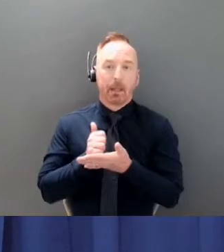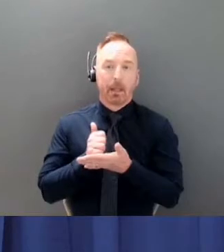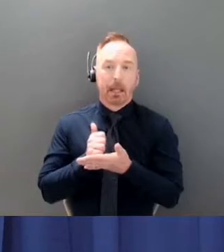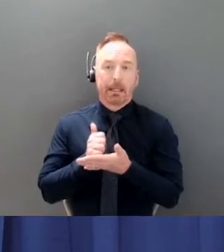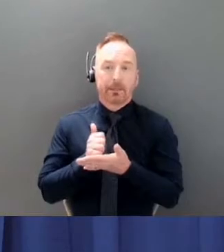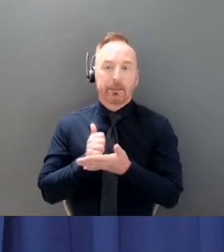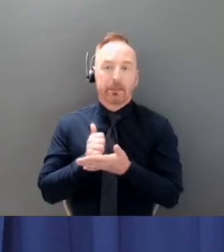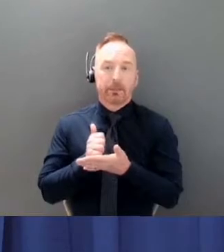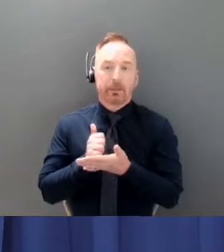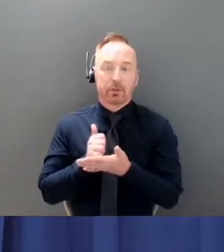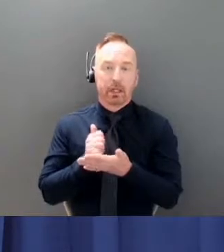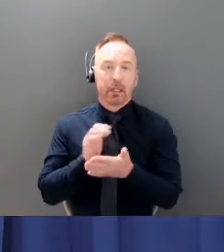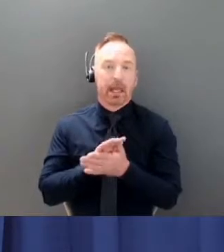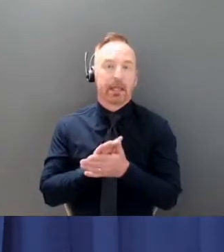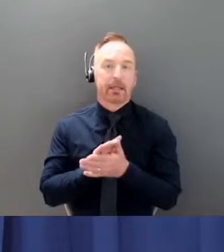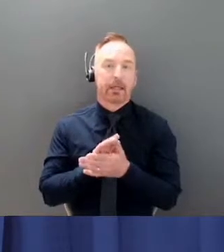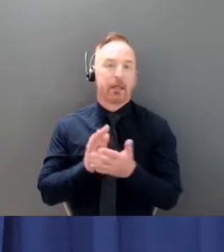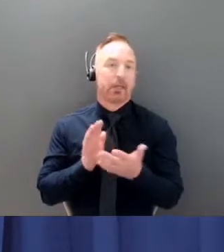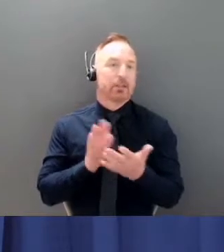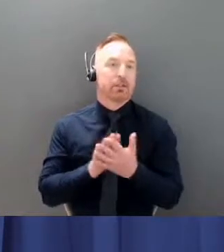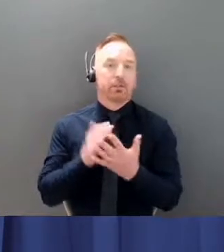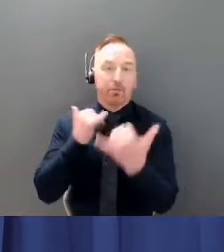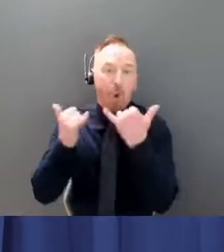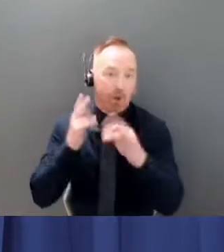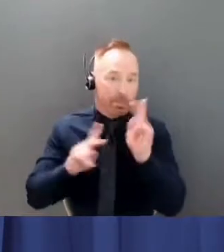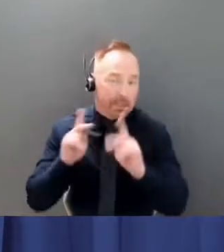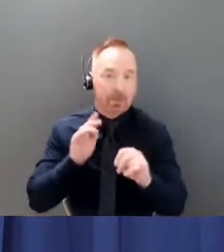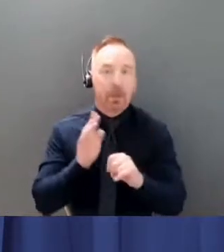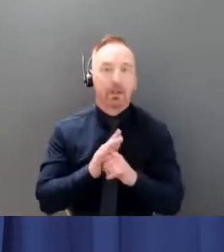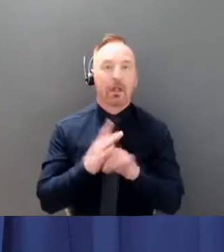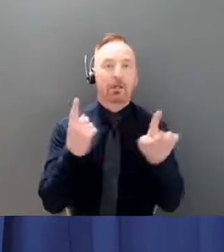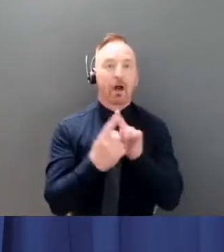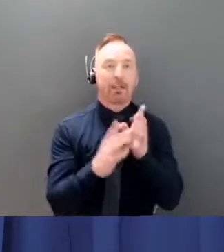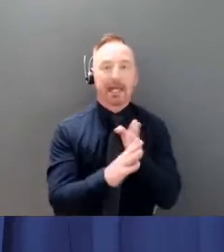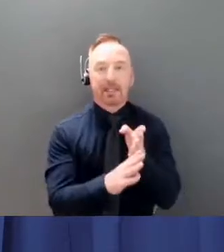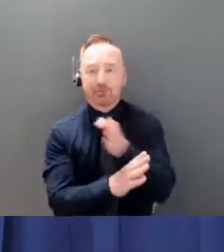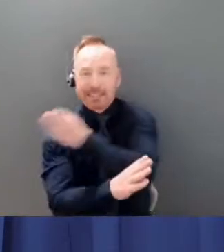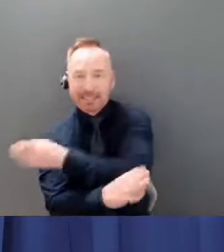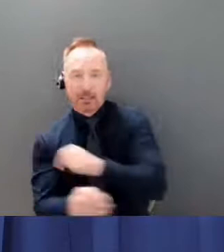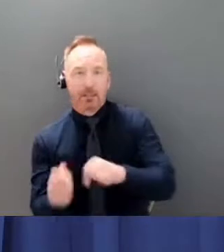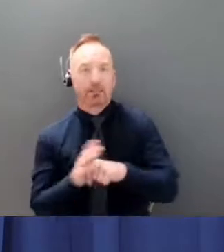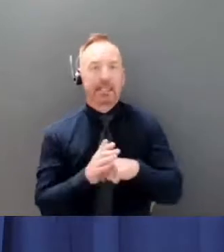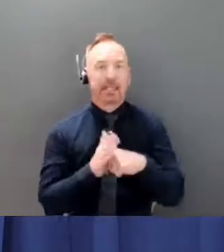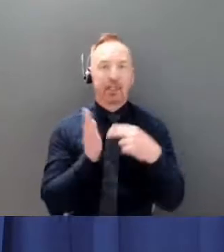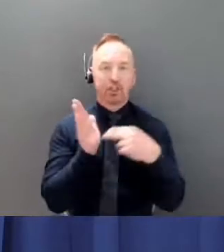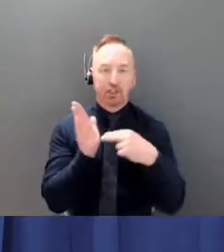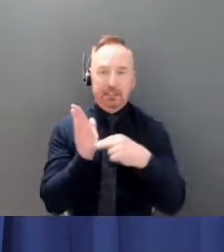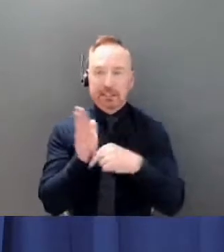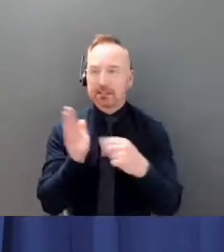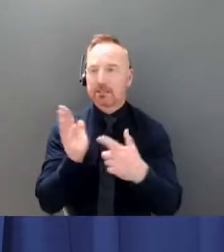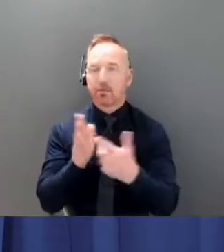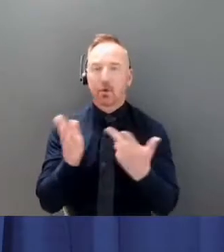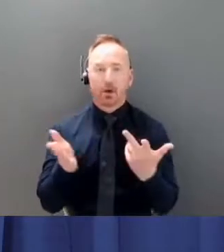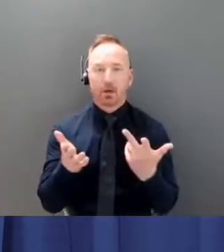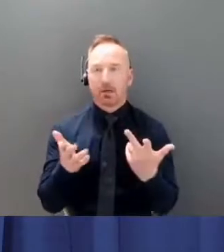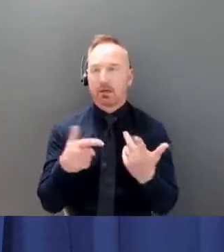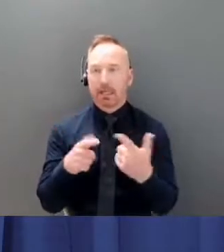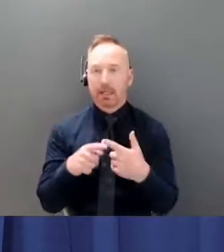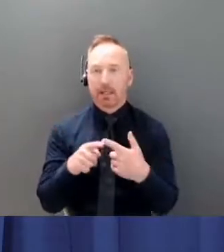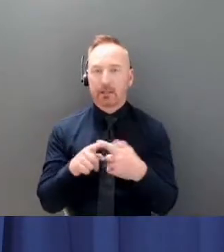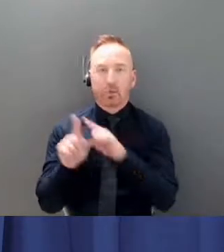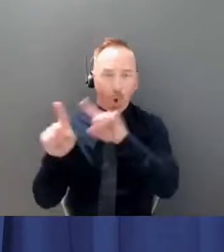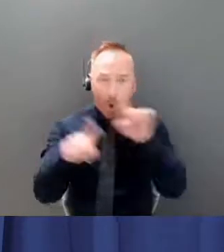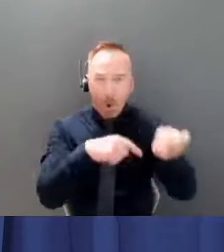contact tracing, assisting with nursing in the community health centres, assisting with the rapid response teams, assisting with